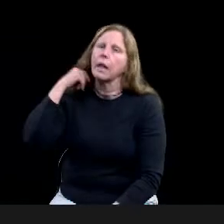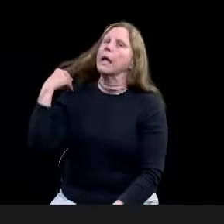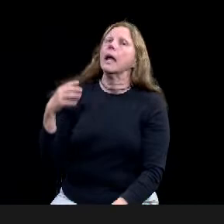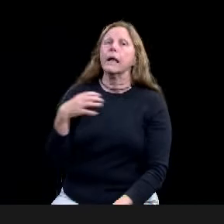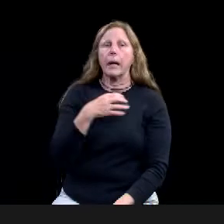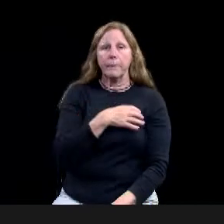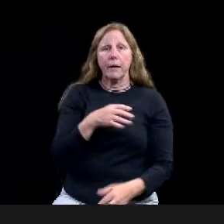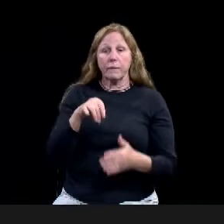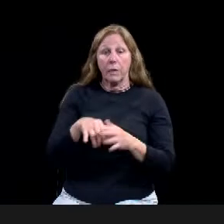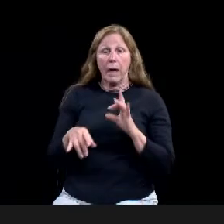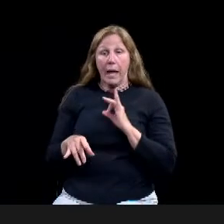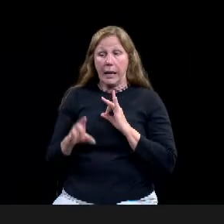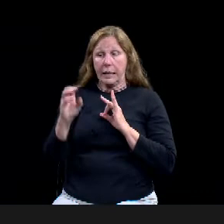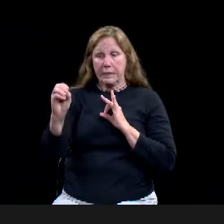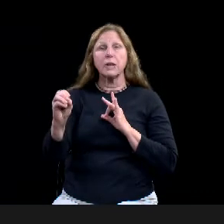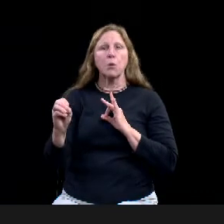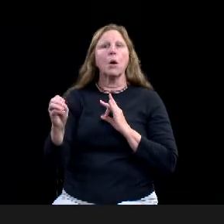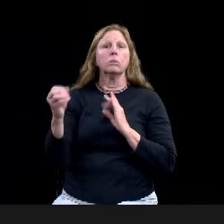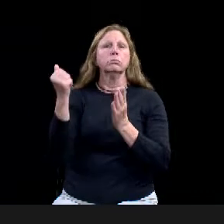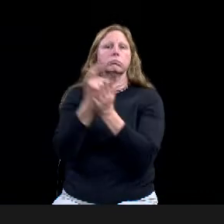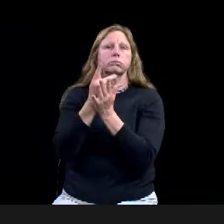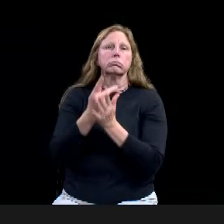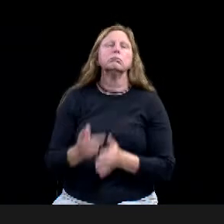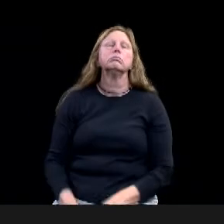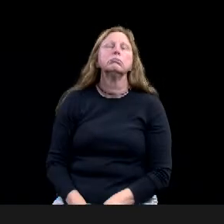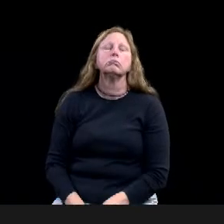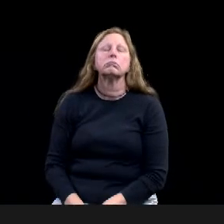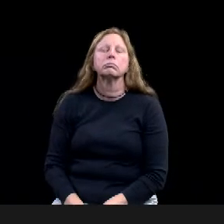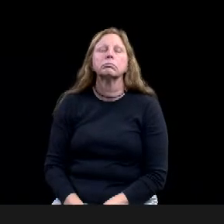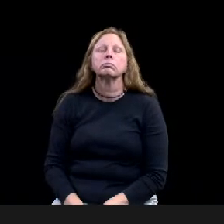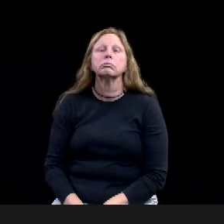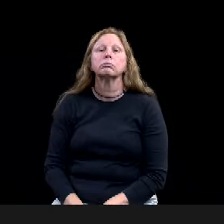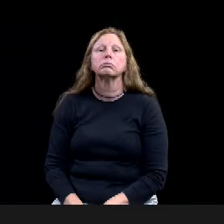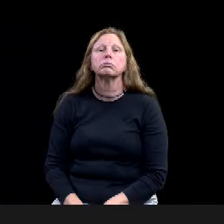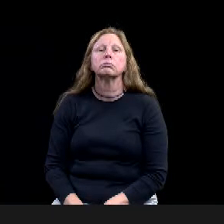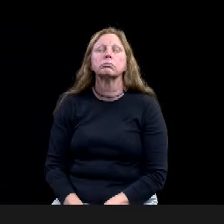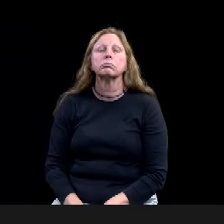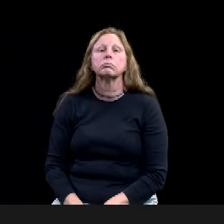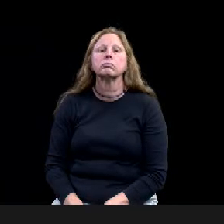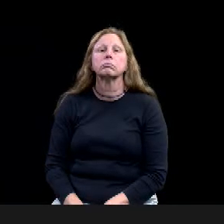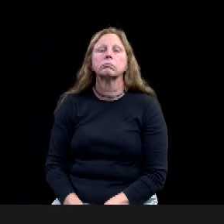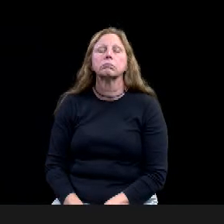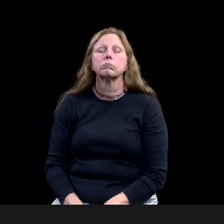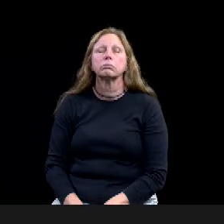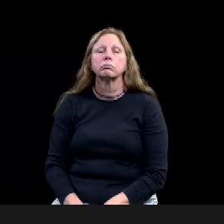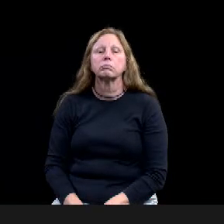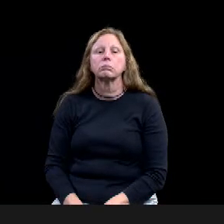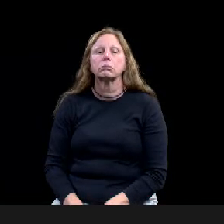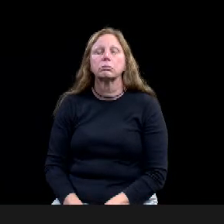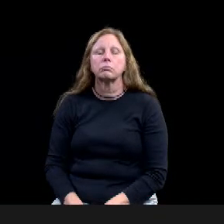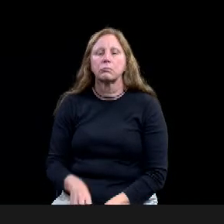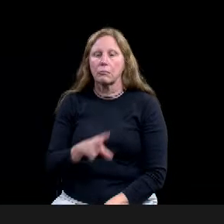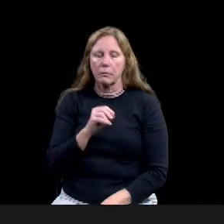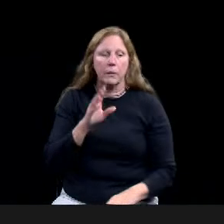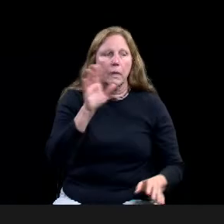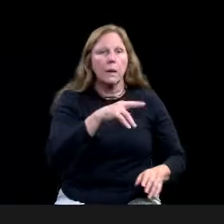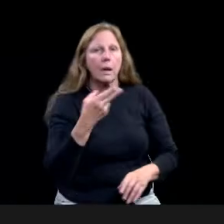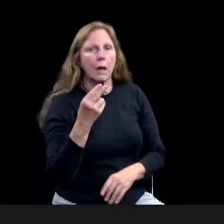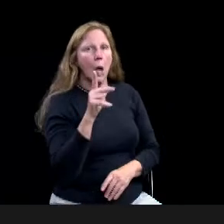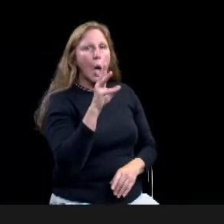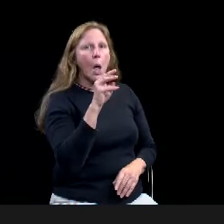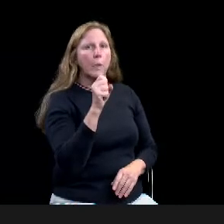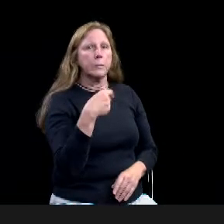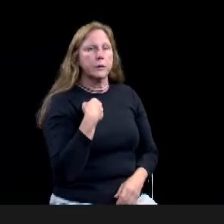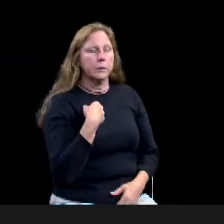And, uh, that's all. Yes, sir. Yeah. Holmes here on the, on this one. Yeah. I'm glad we can work with, with our partners,